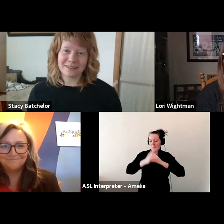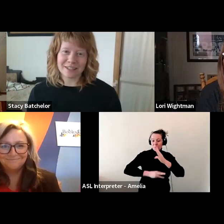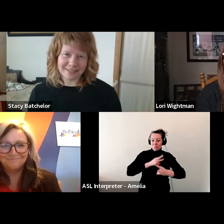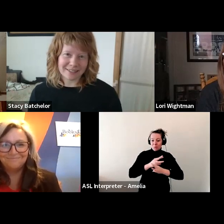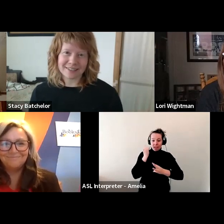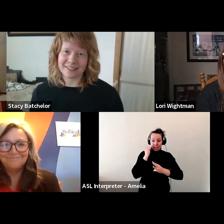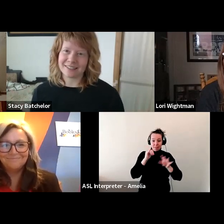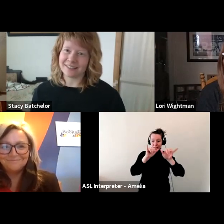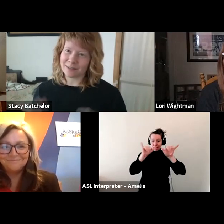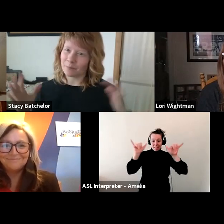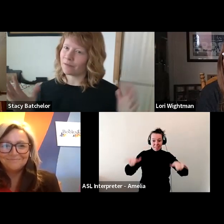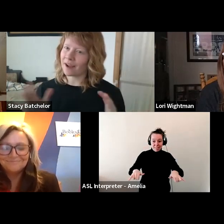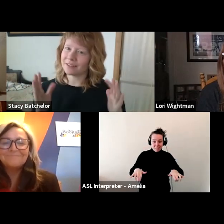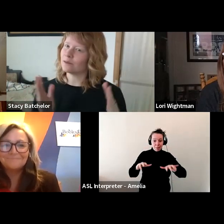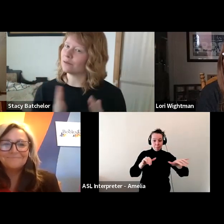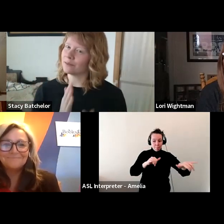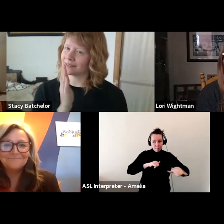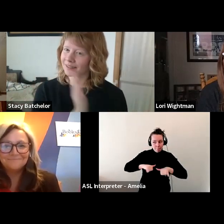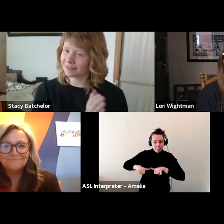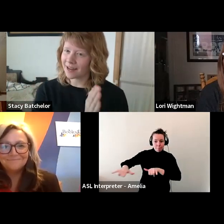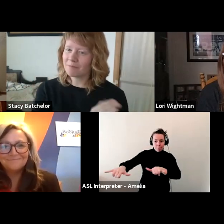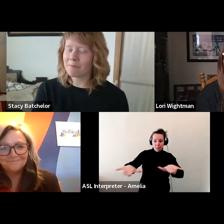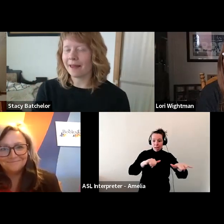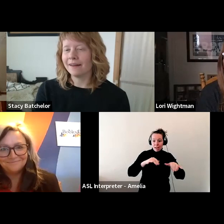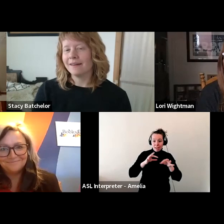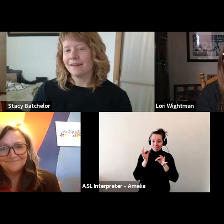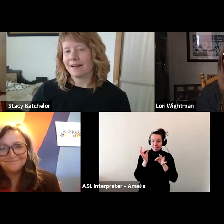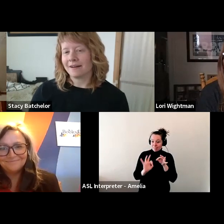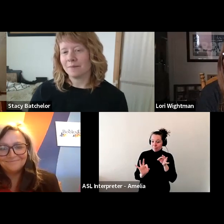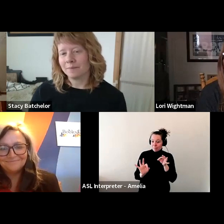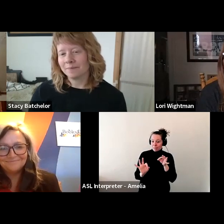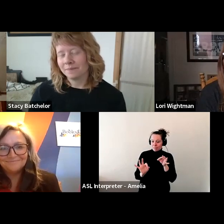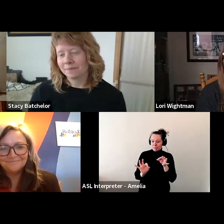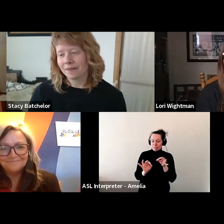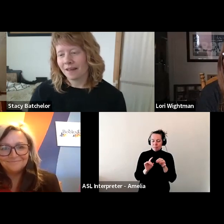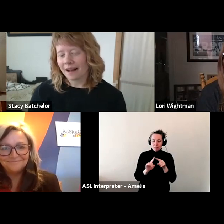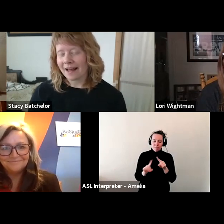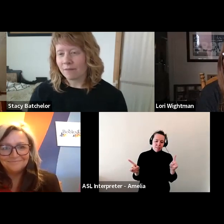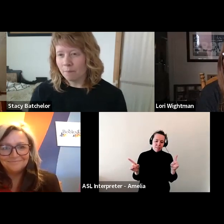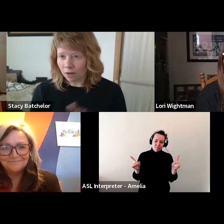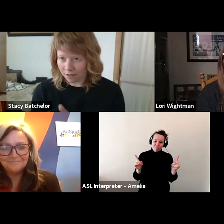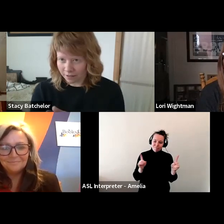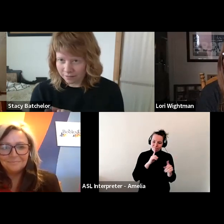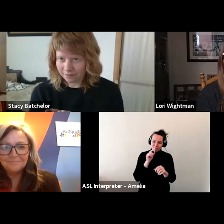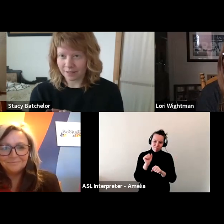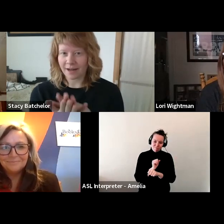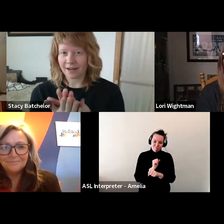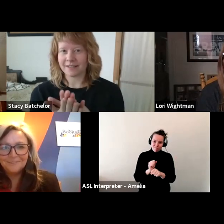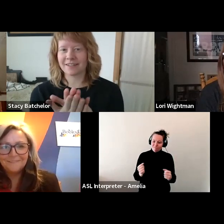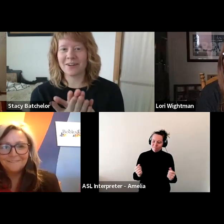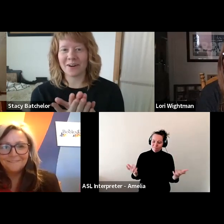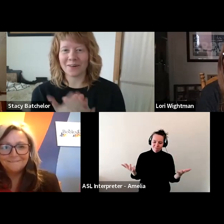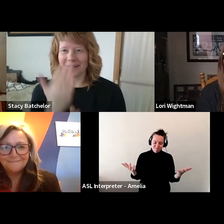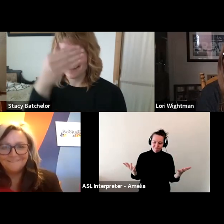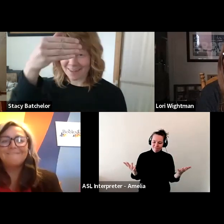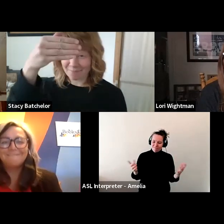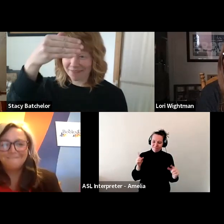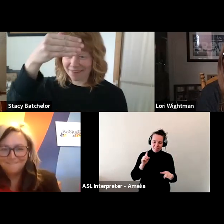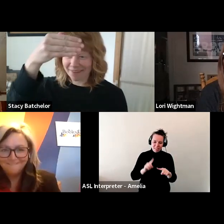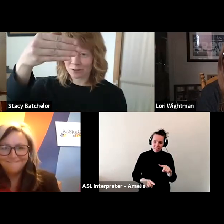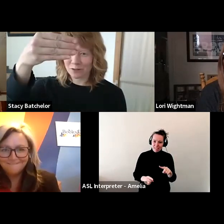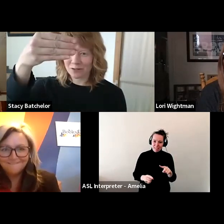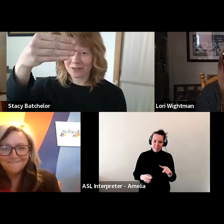was consistent and simplified. So it was the same, but, um, I have a book that has, you know,